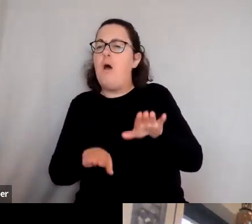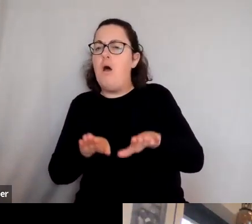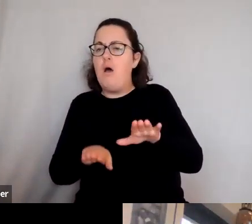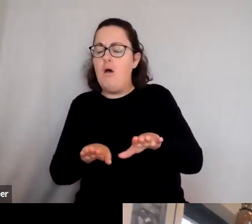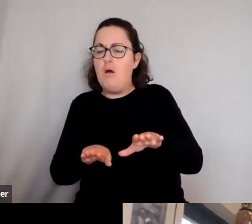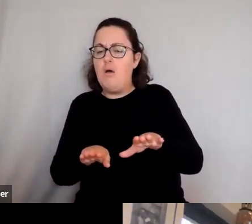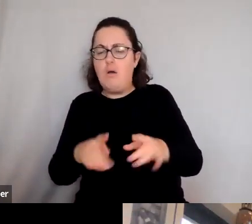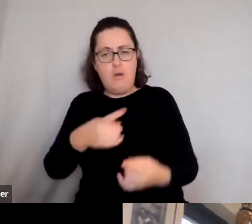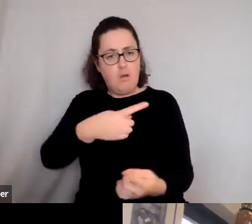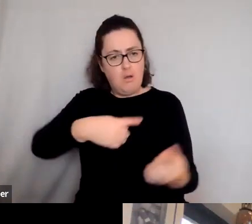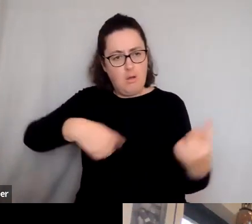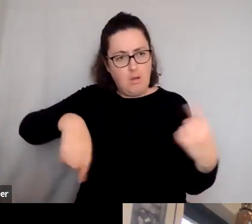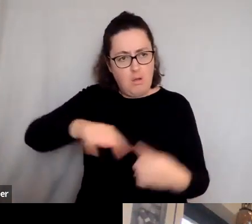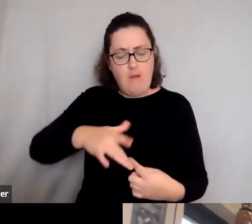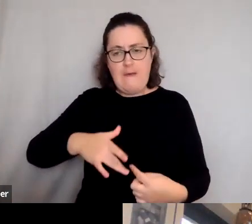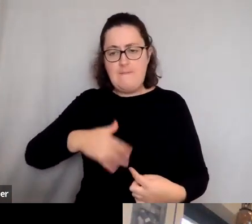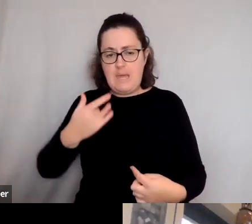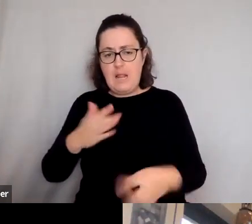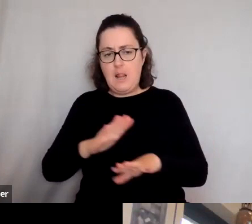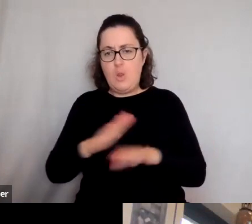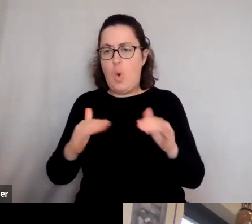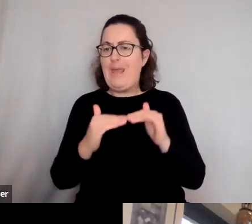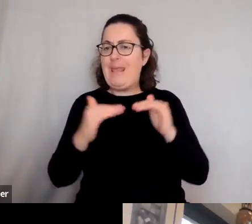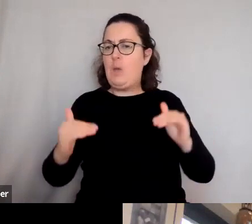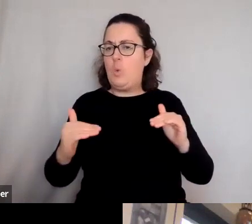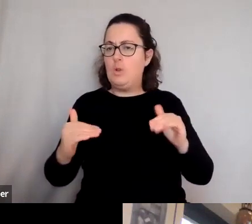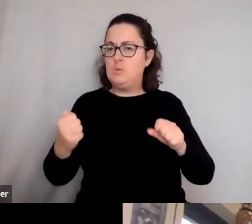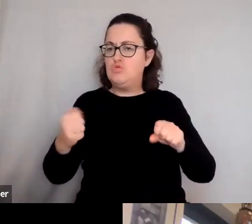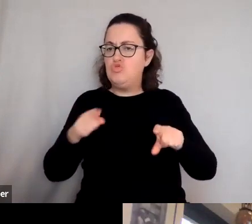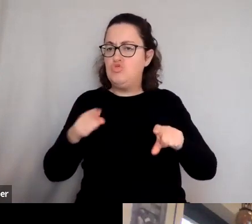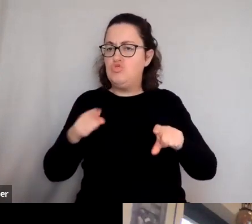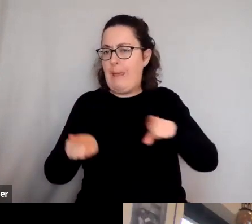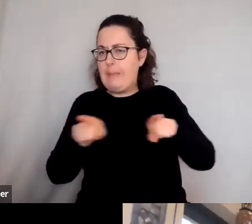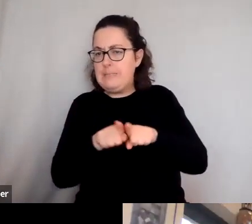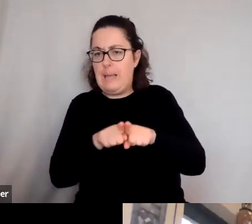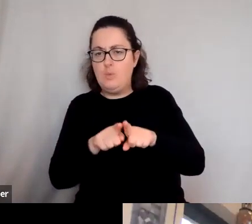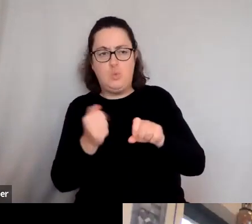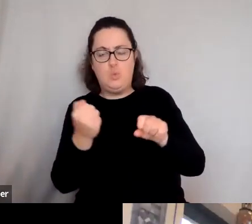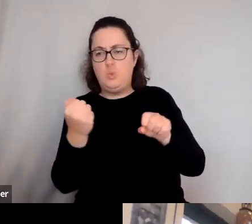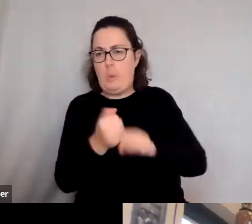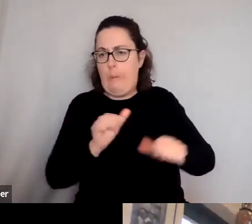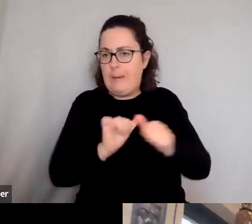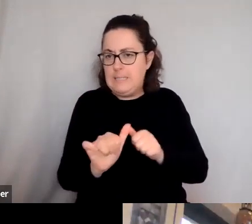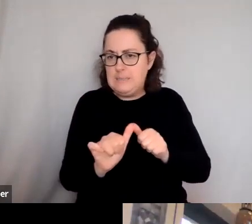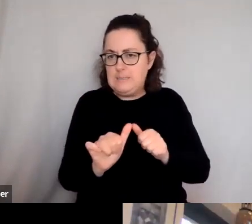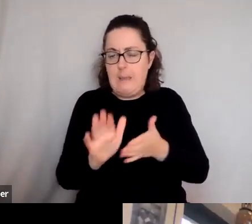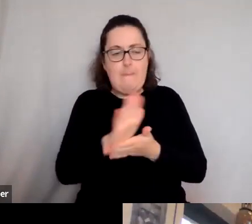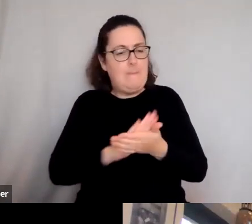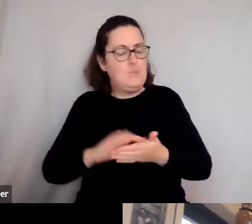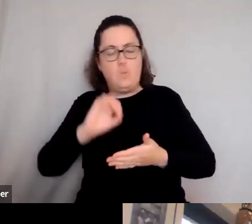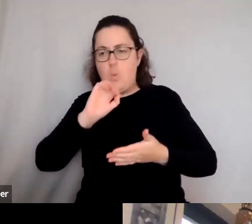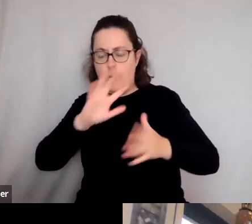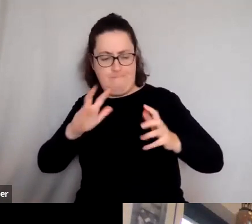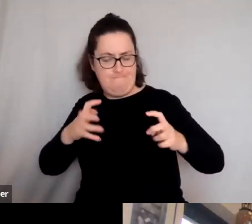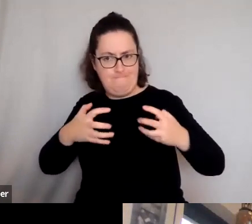feel that we're all doing our bit, then we're not going to pull together. We're not